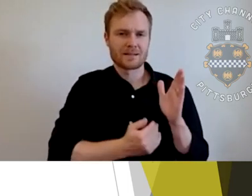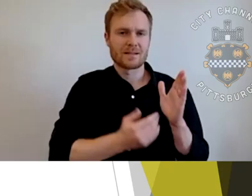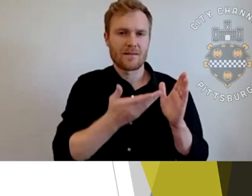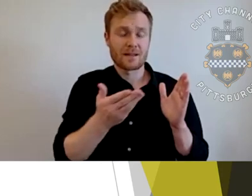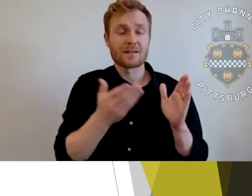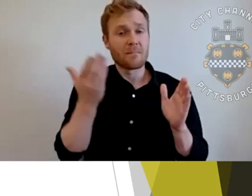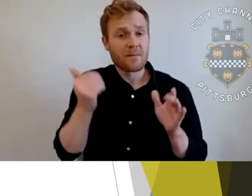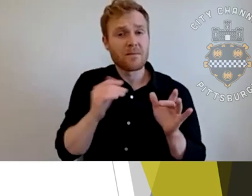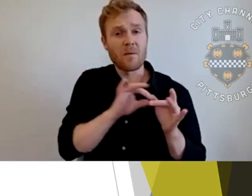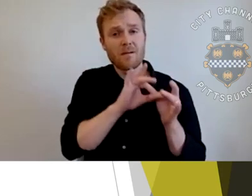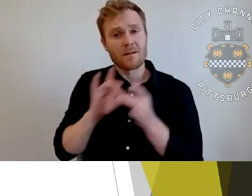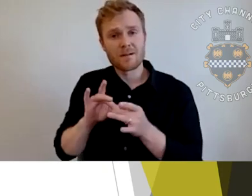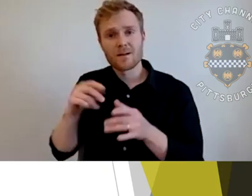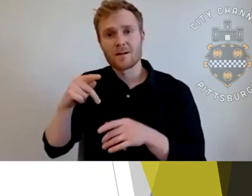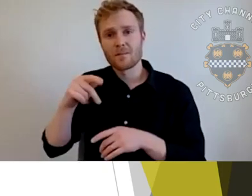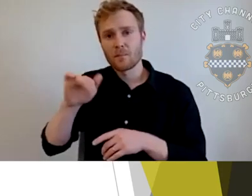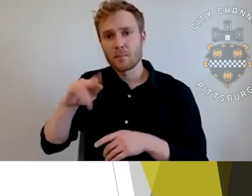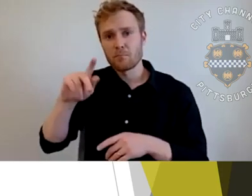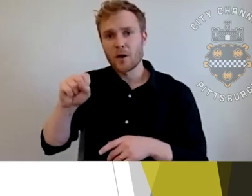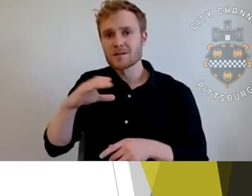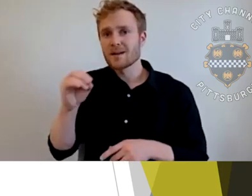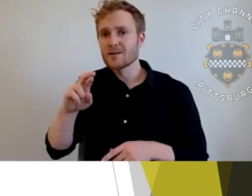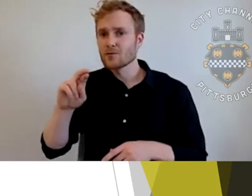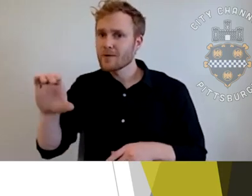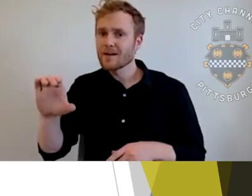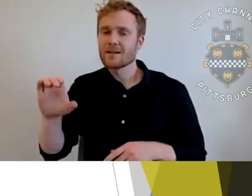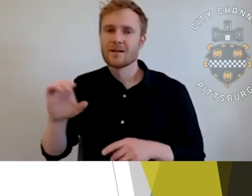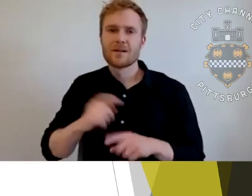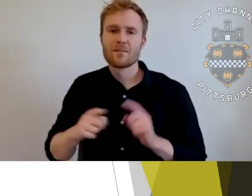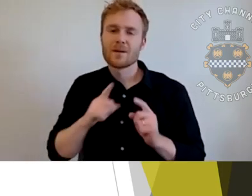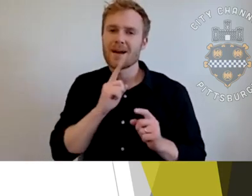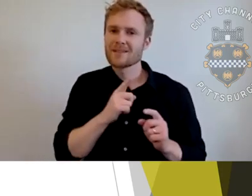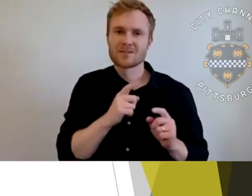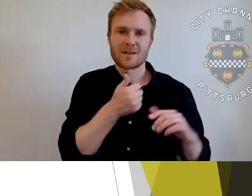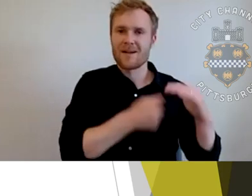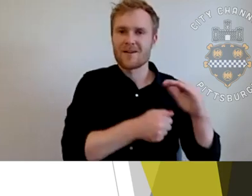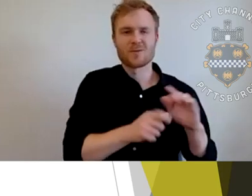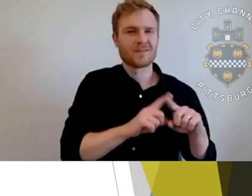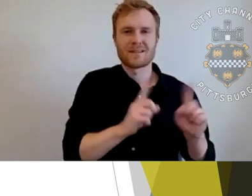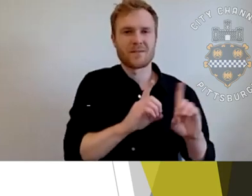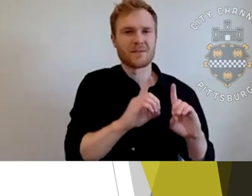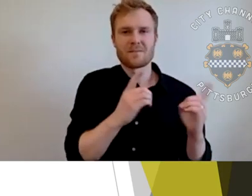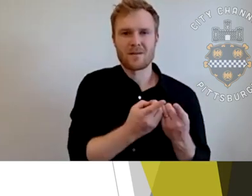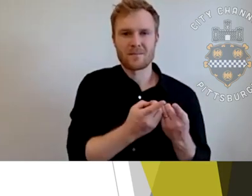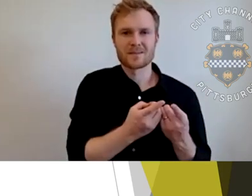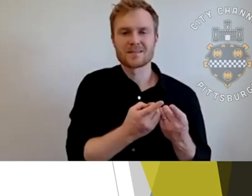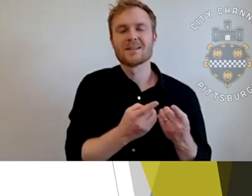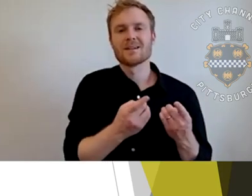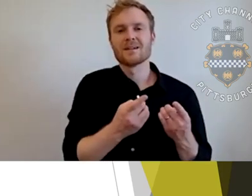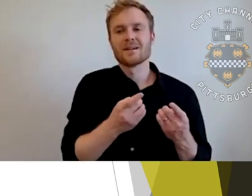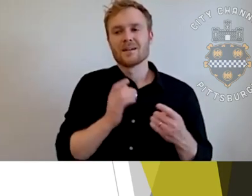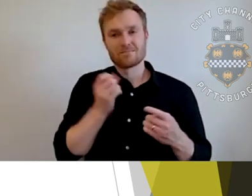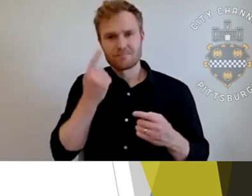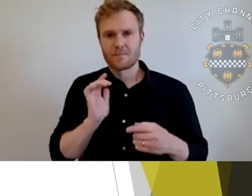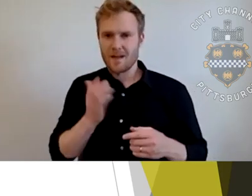with the department of parks and recreation, but they're, they're actually managed by different departments though. The interface between um, our department